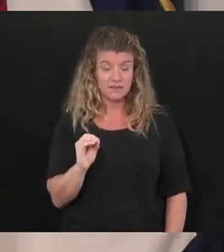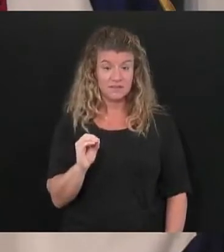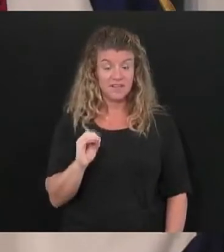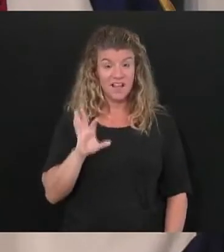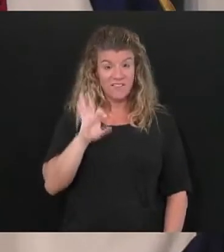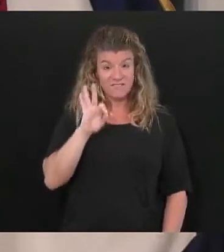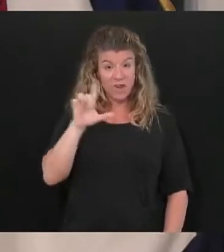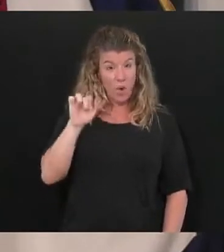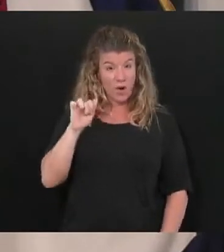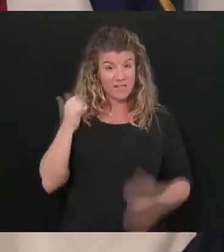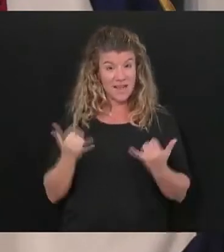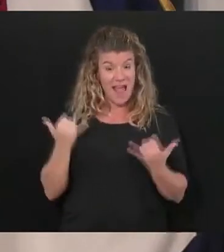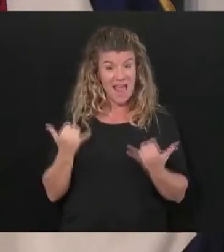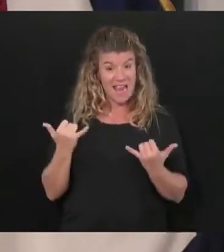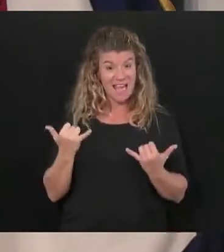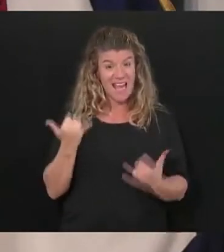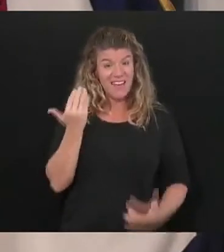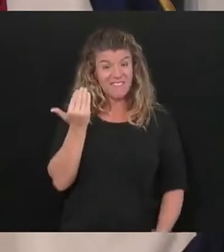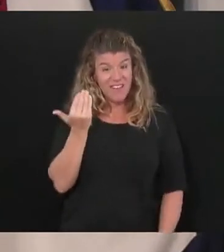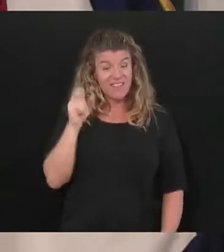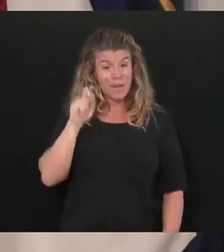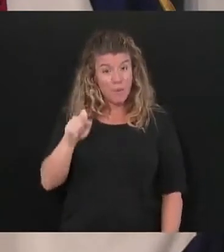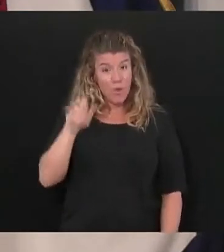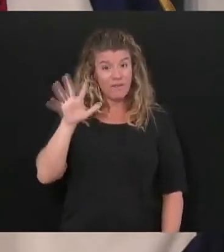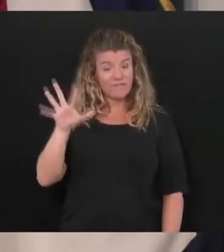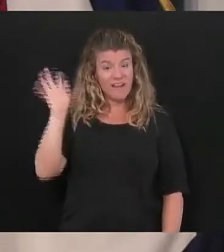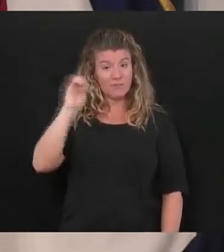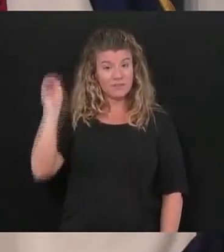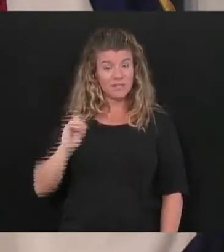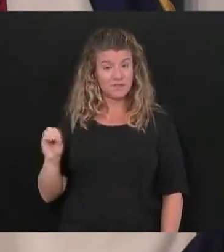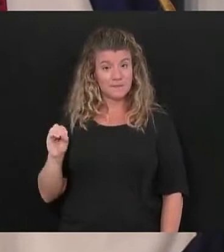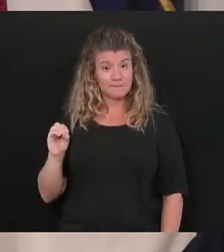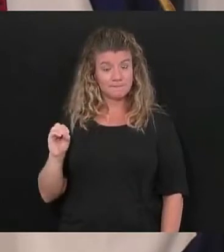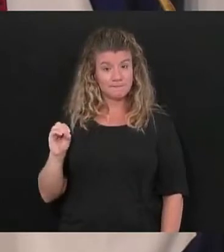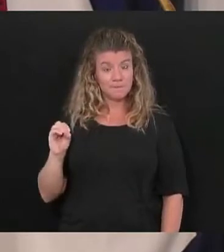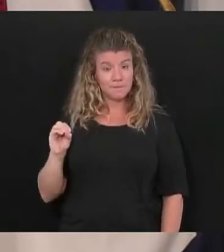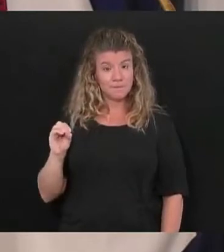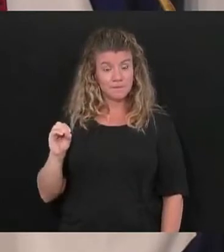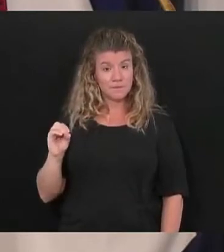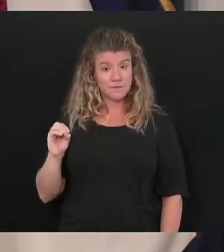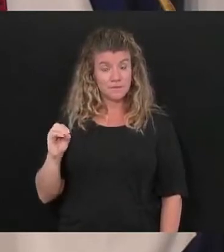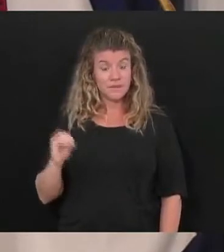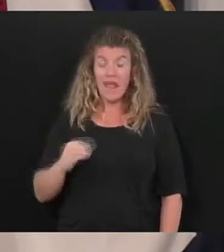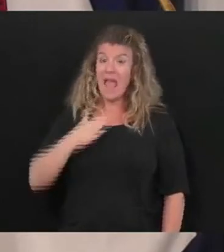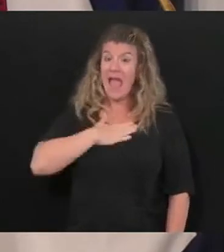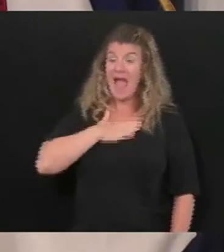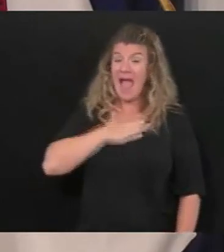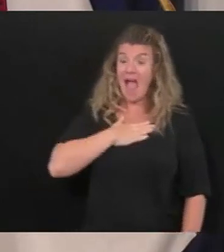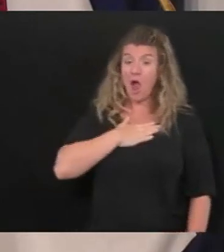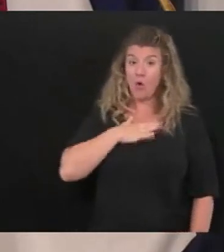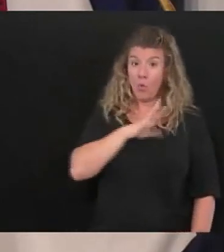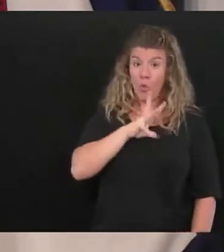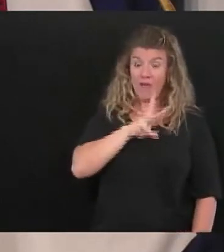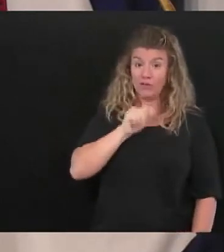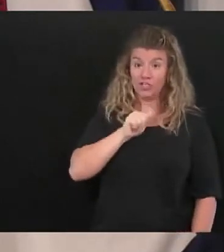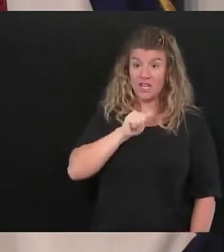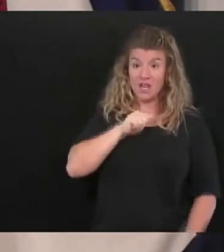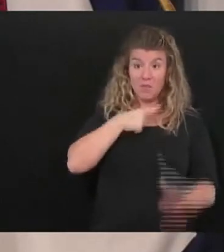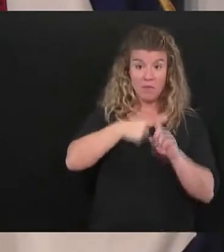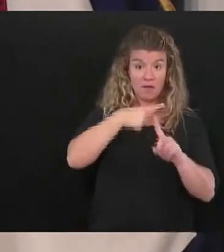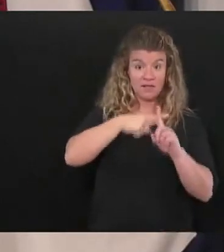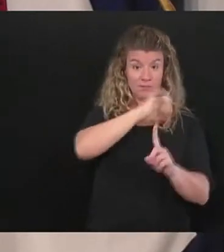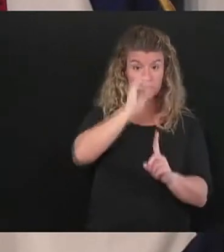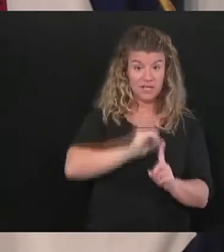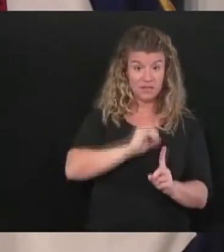Florida today it's 15.5 percent our percent of positive right at this moment